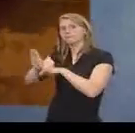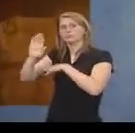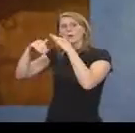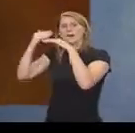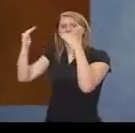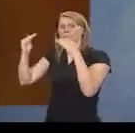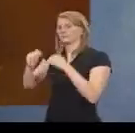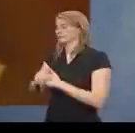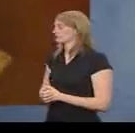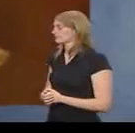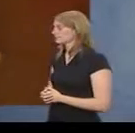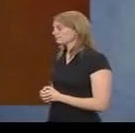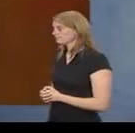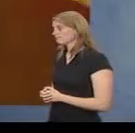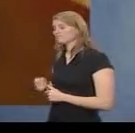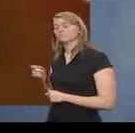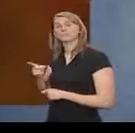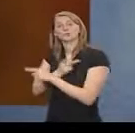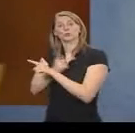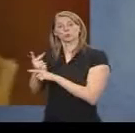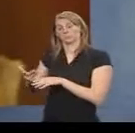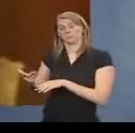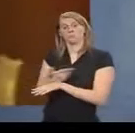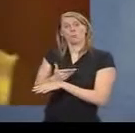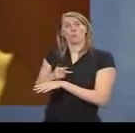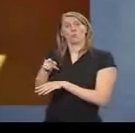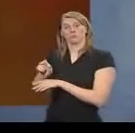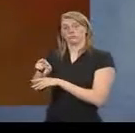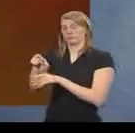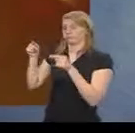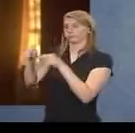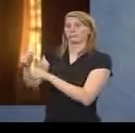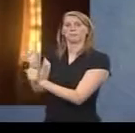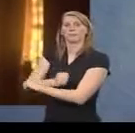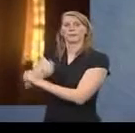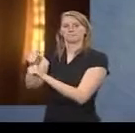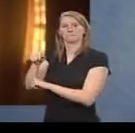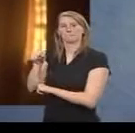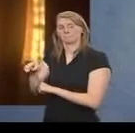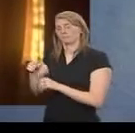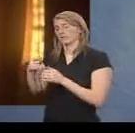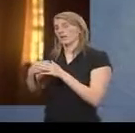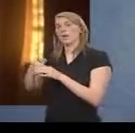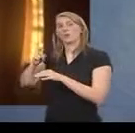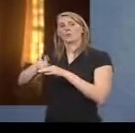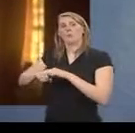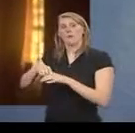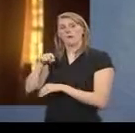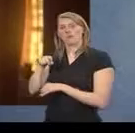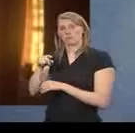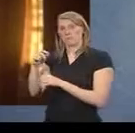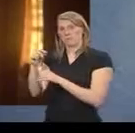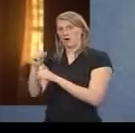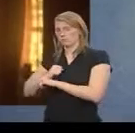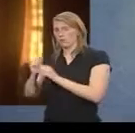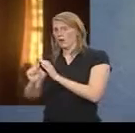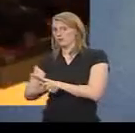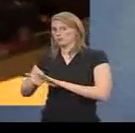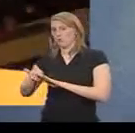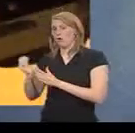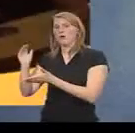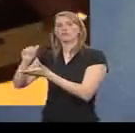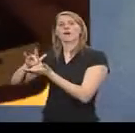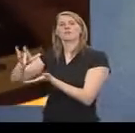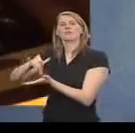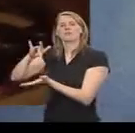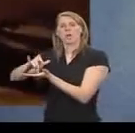Two weeks before the attack on the embassy, an al-Qaeda explosives expert arrived in Nairobi and began assembling a bomb